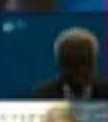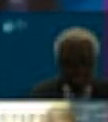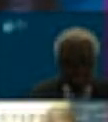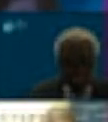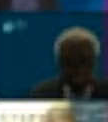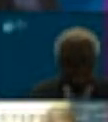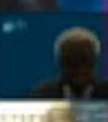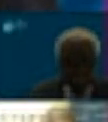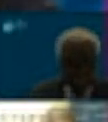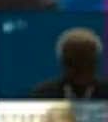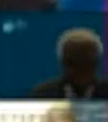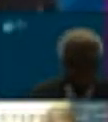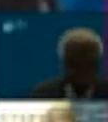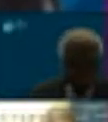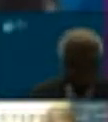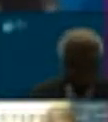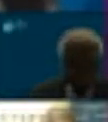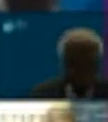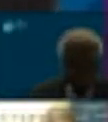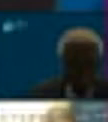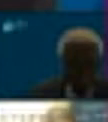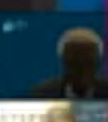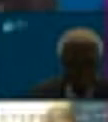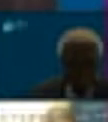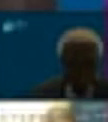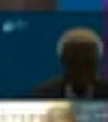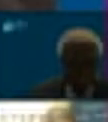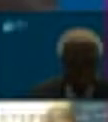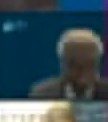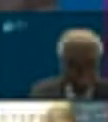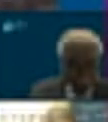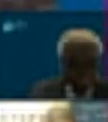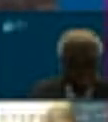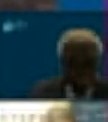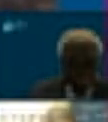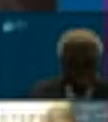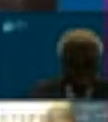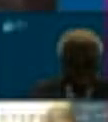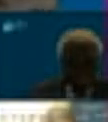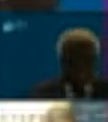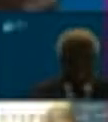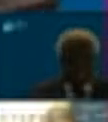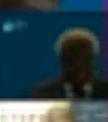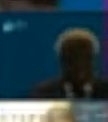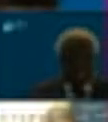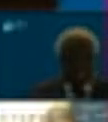Municipality. This involves 23 waste trucks and over 400 cleaning staff.